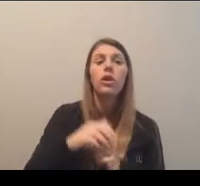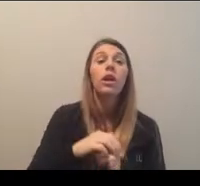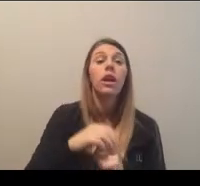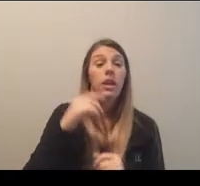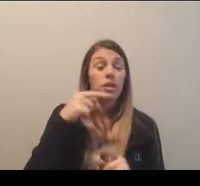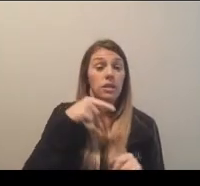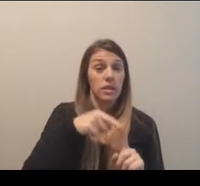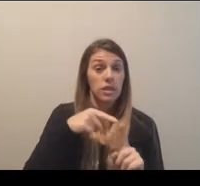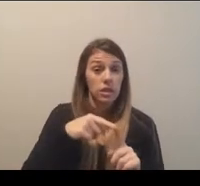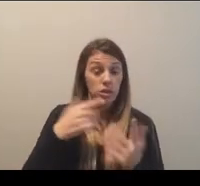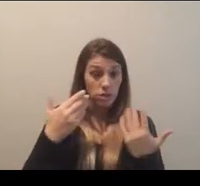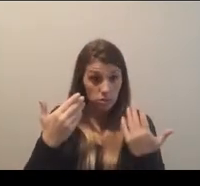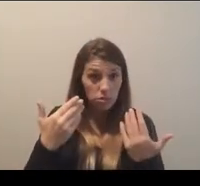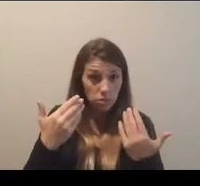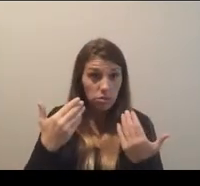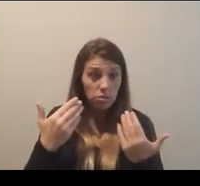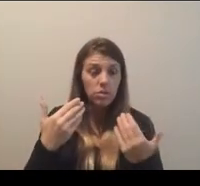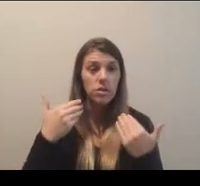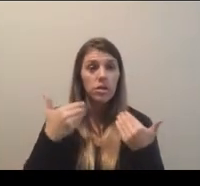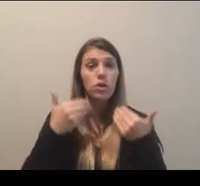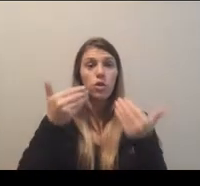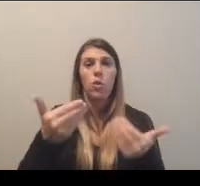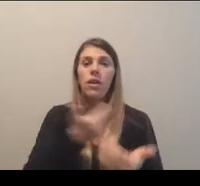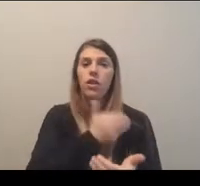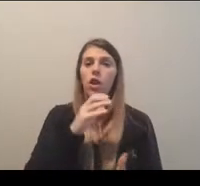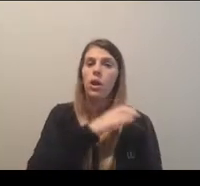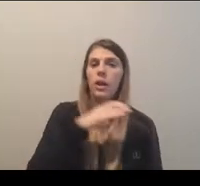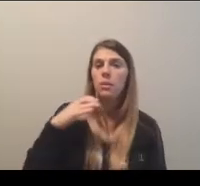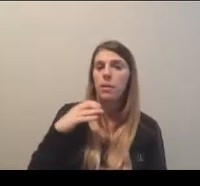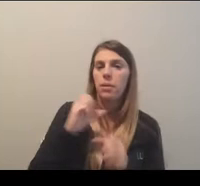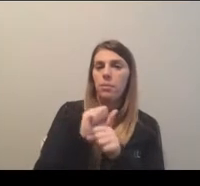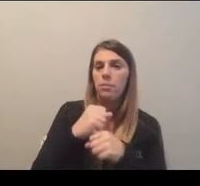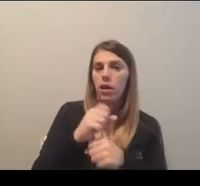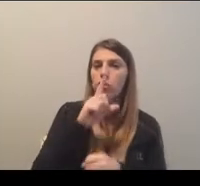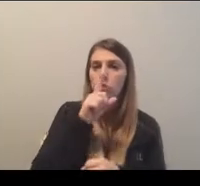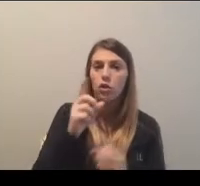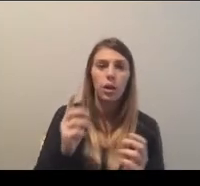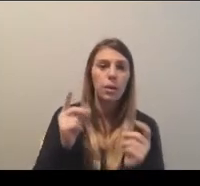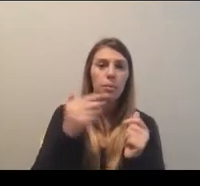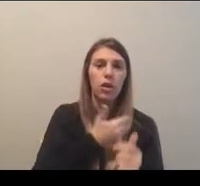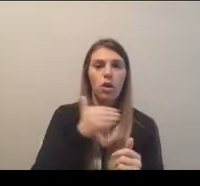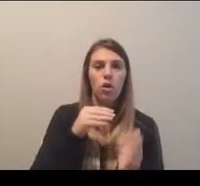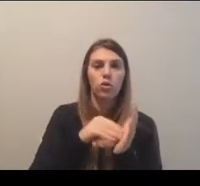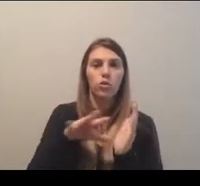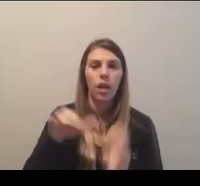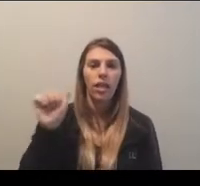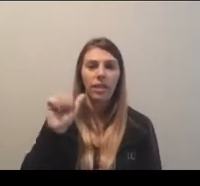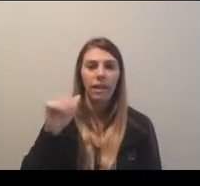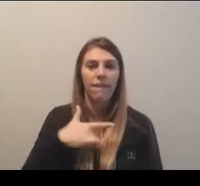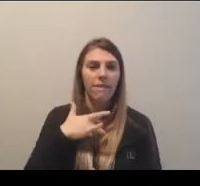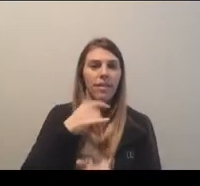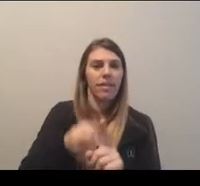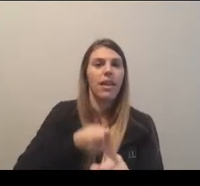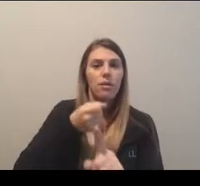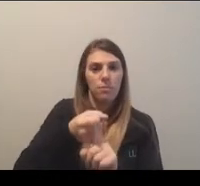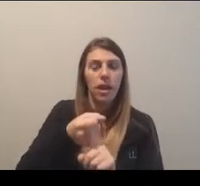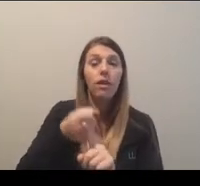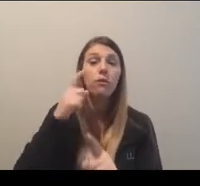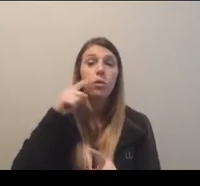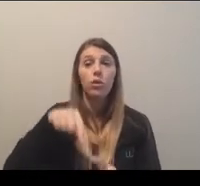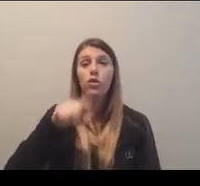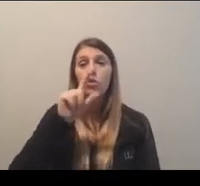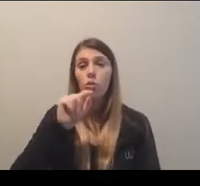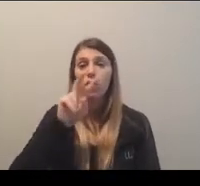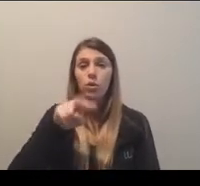order to execute that, as our committees wanted to make sure so immediately our student-athletes felt the impact, in order to do that for this 2022